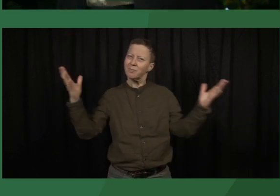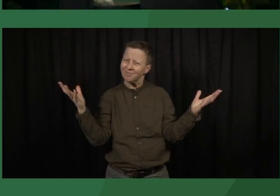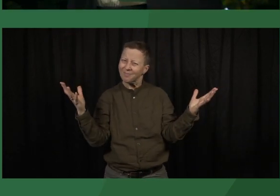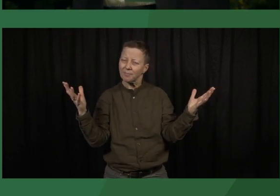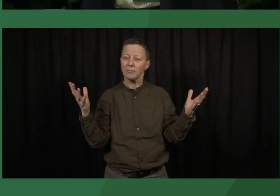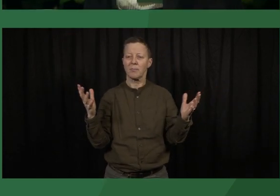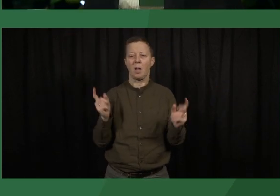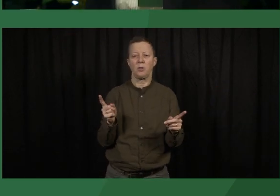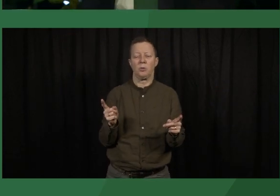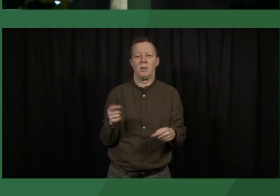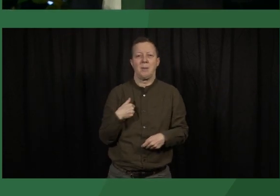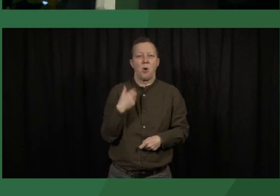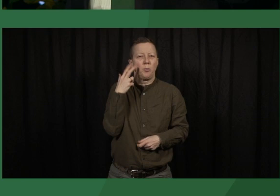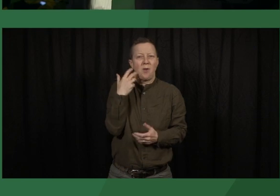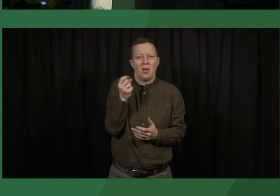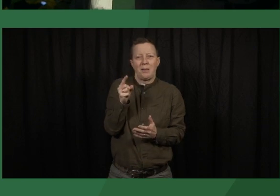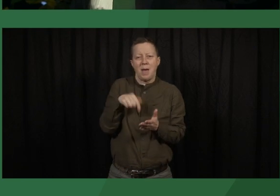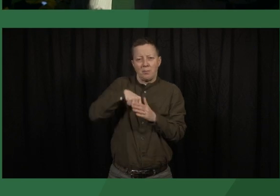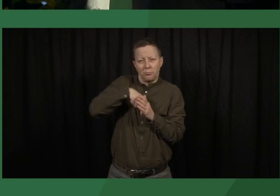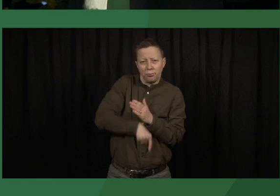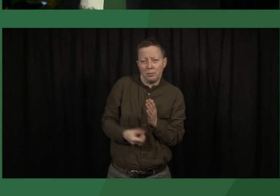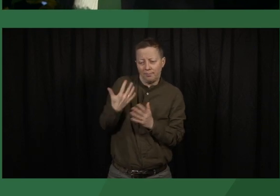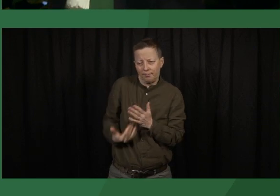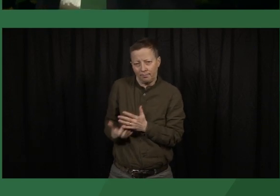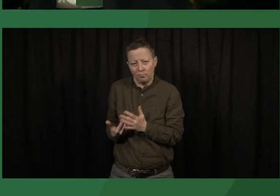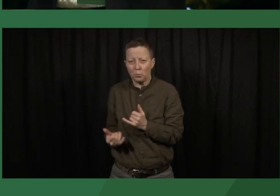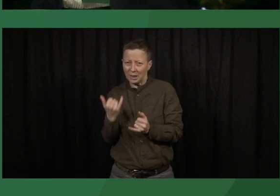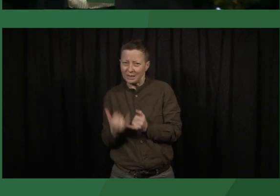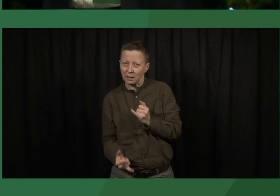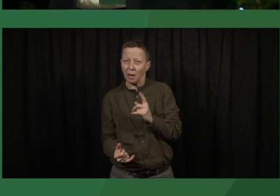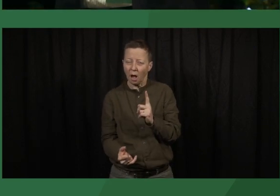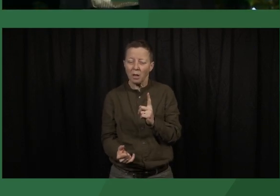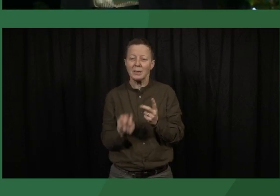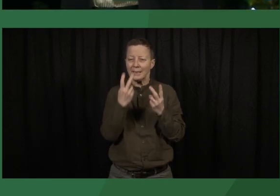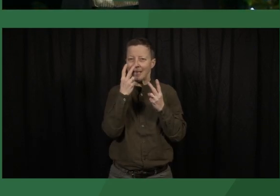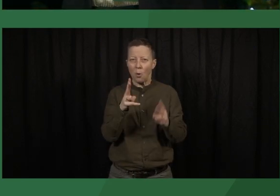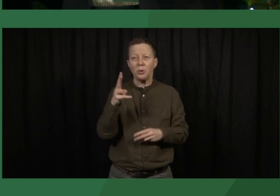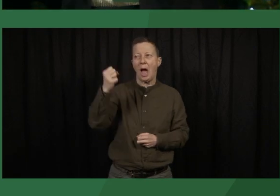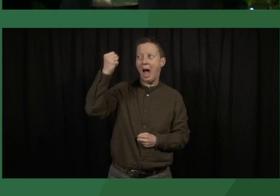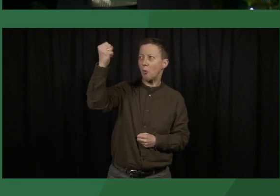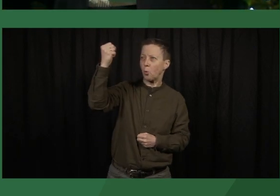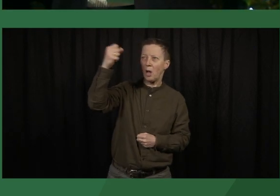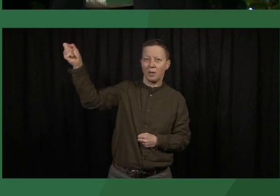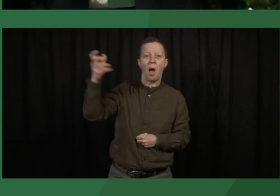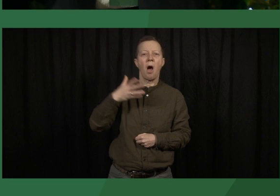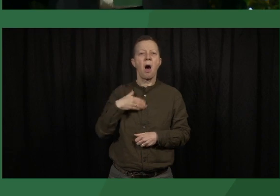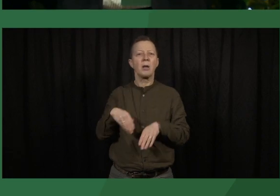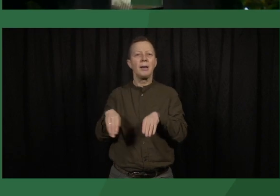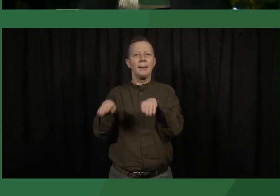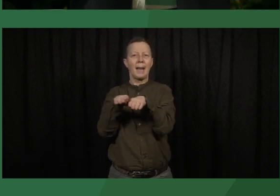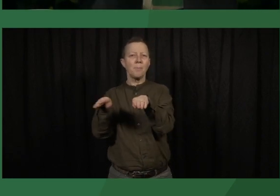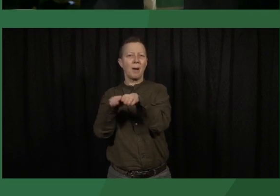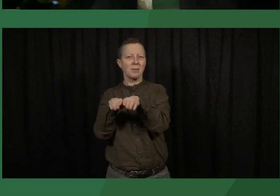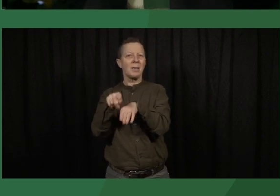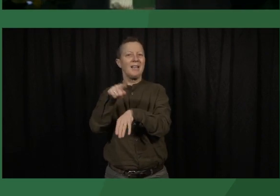So, let me elaborate on the last ones. It seems like autocrats have adapted. They